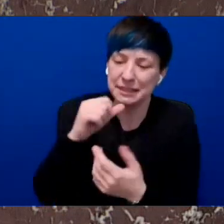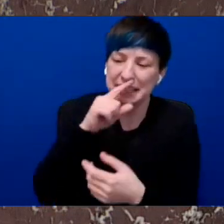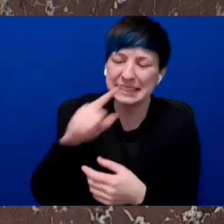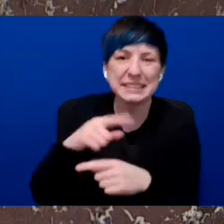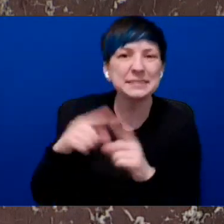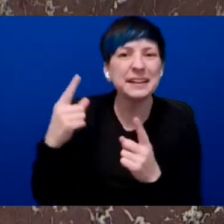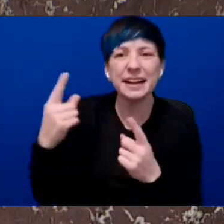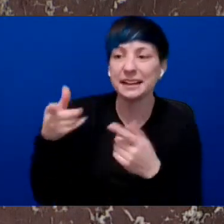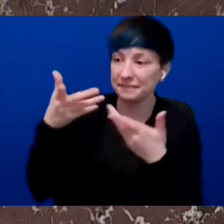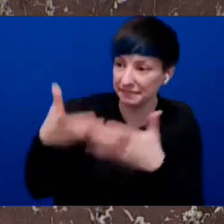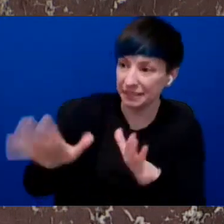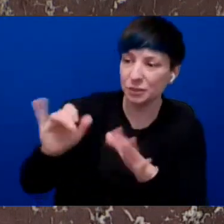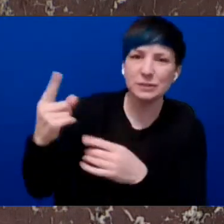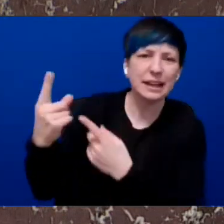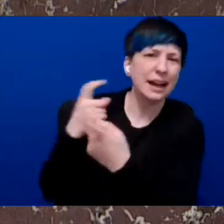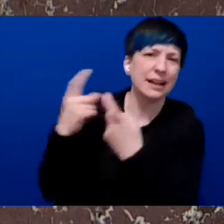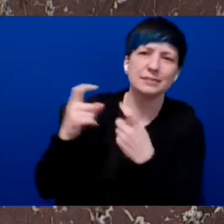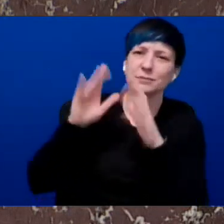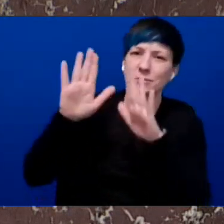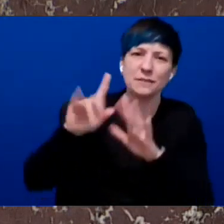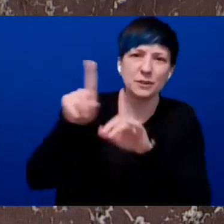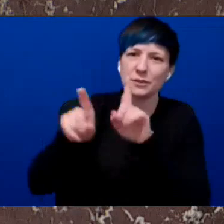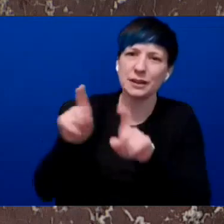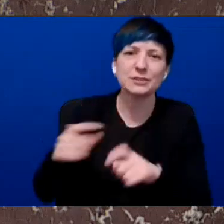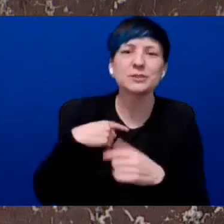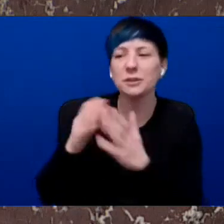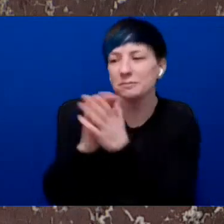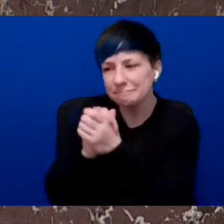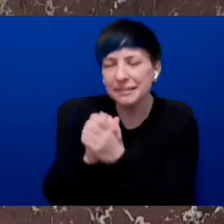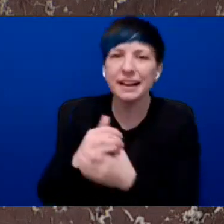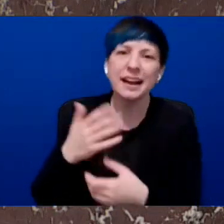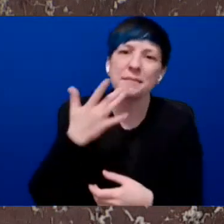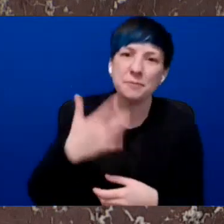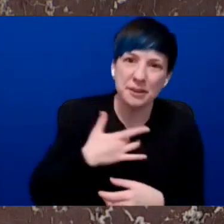wish Avishan a very happy birthday. Happy birthday, Avishan.